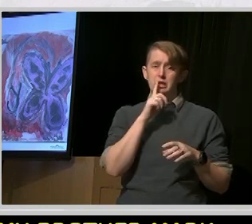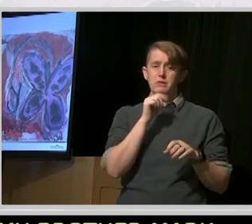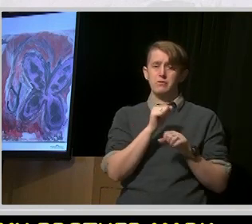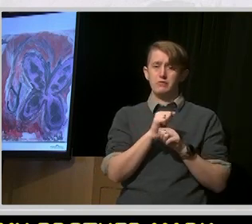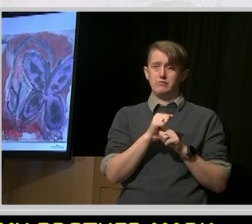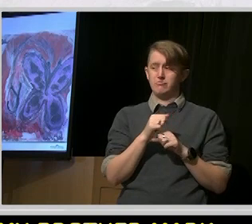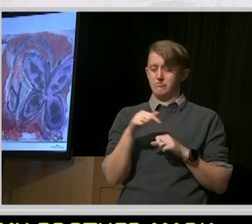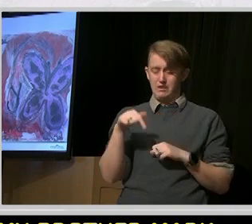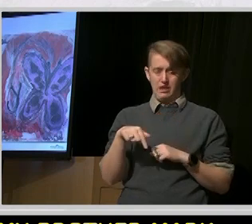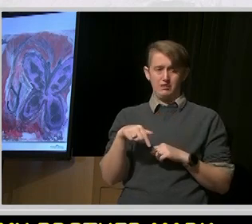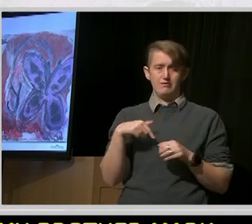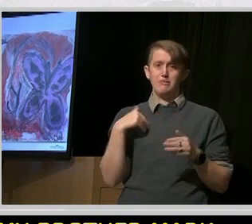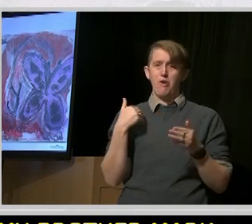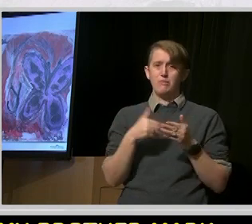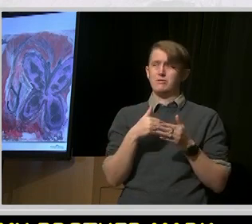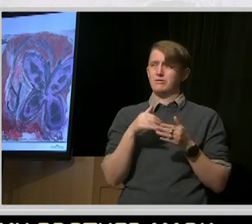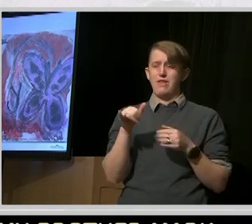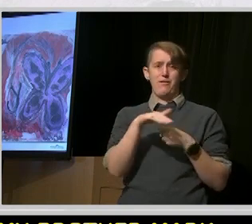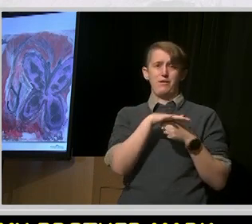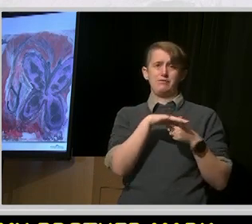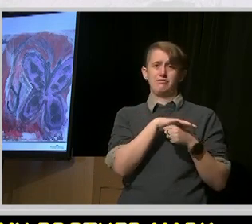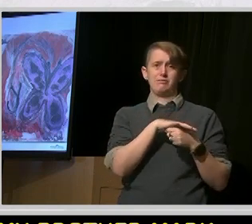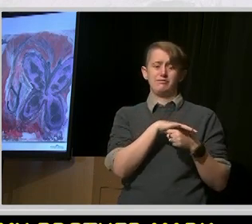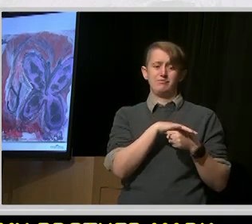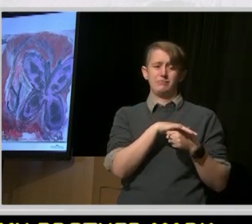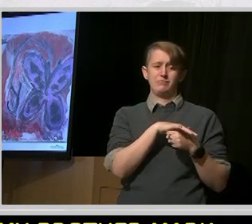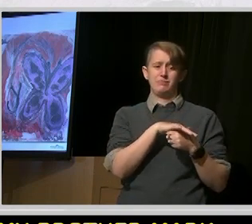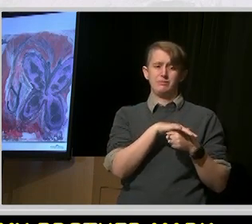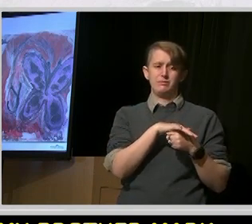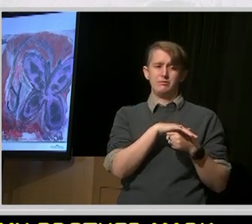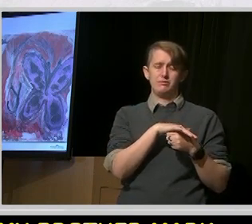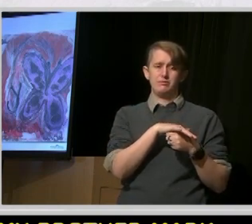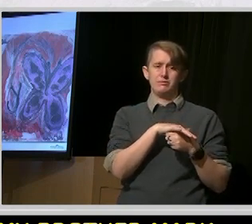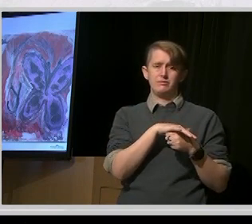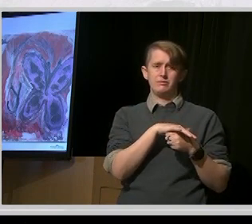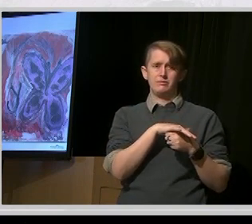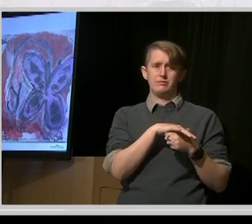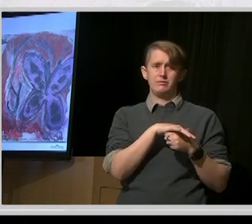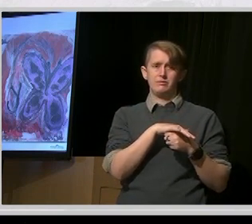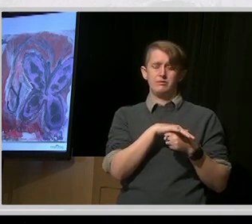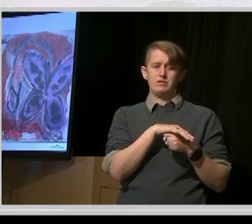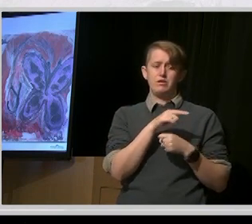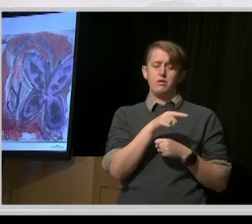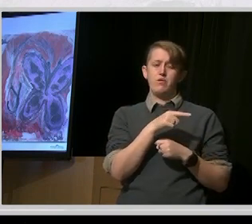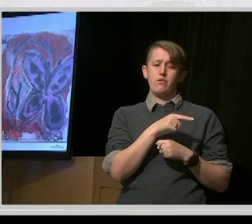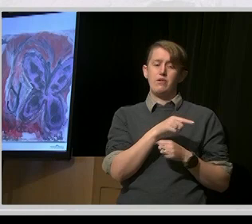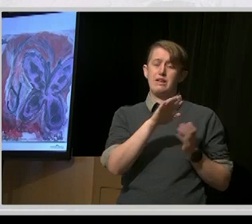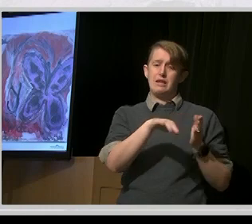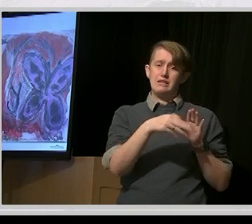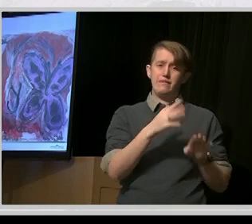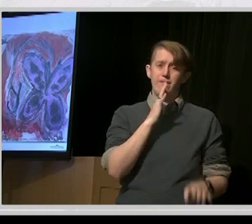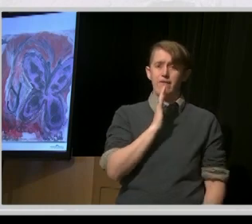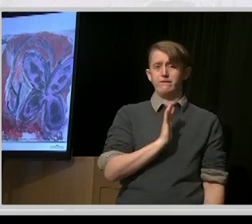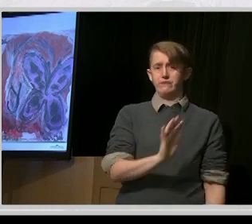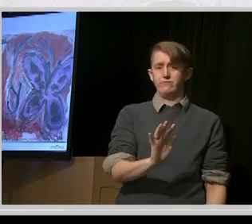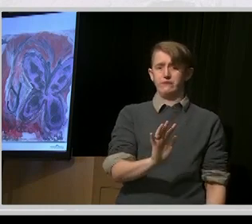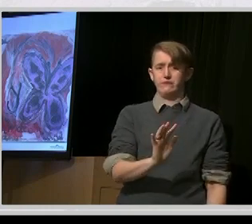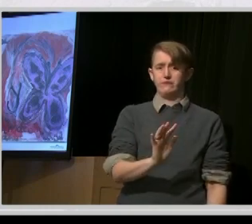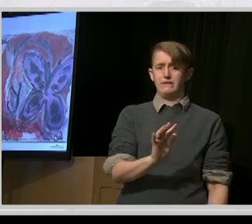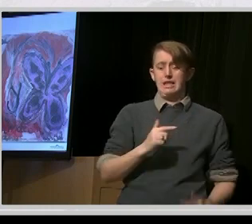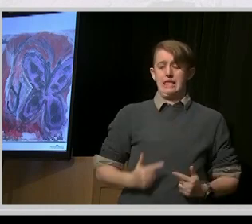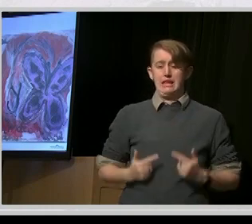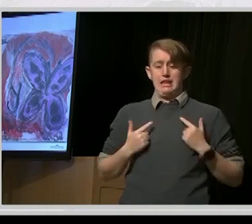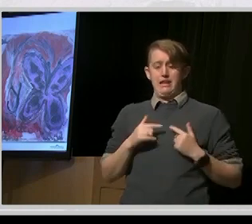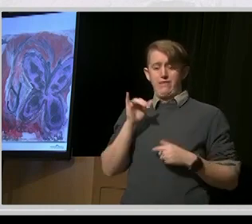spent the last four years out of his five short years of his life.